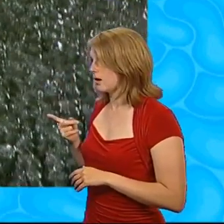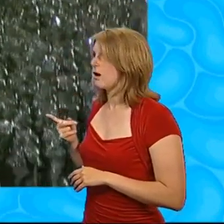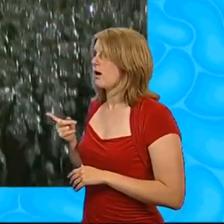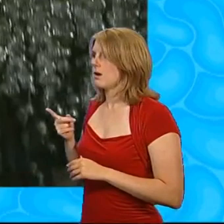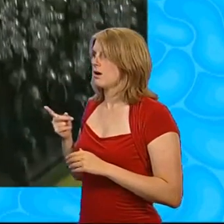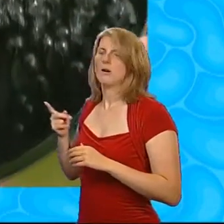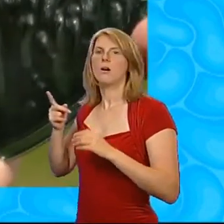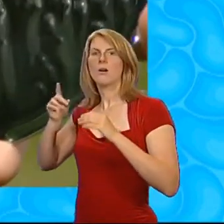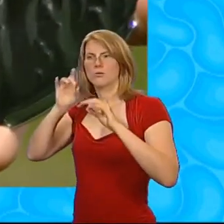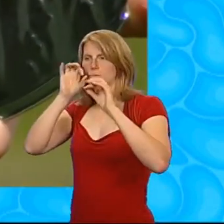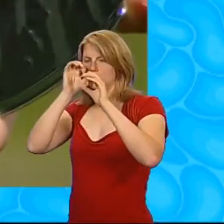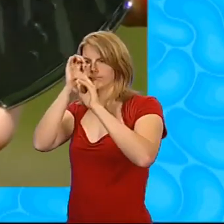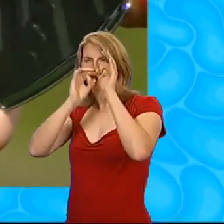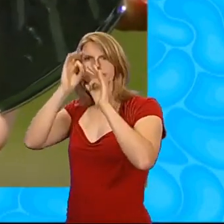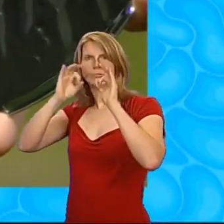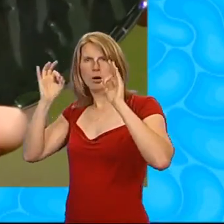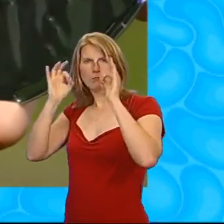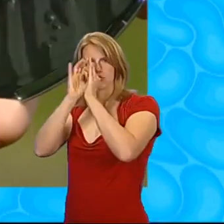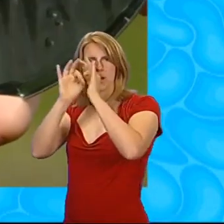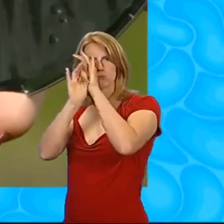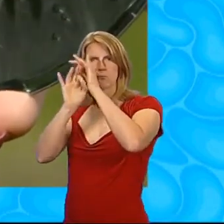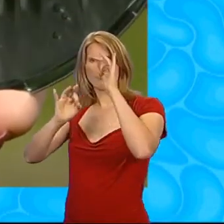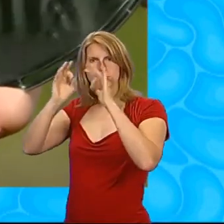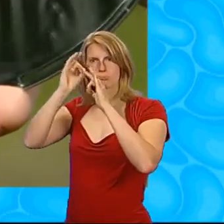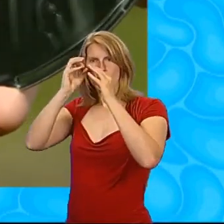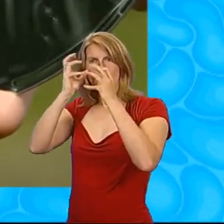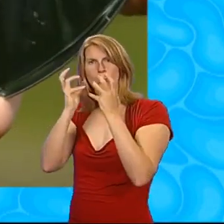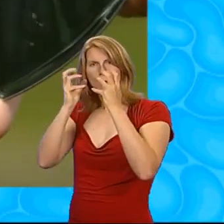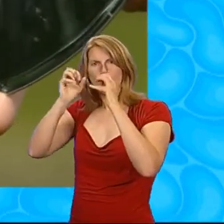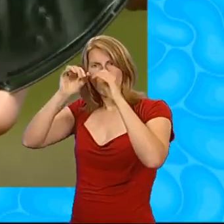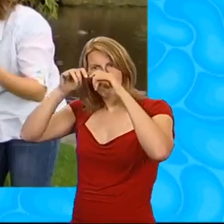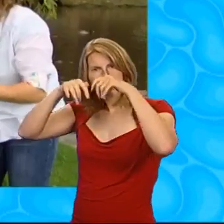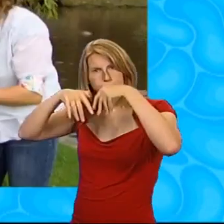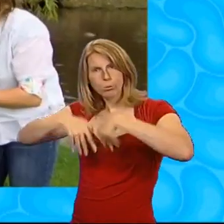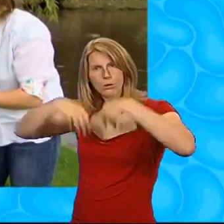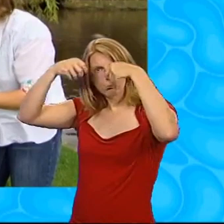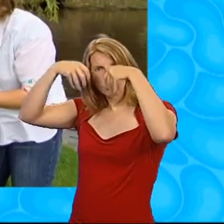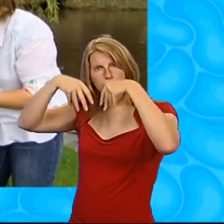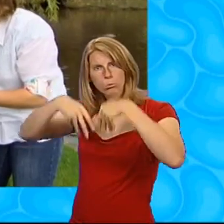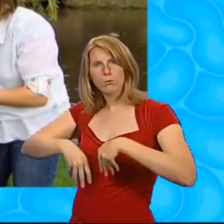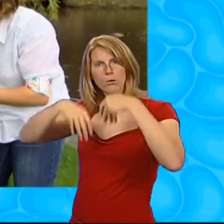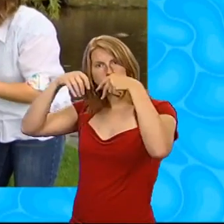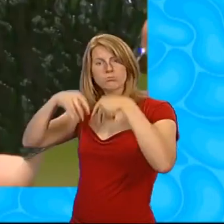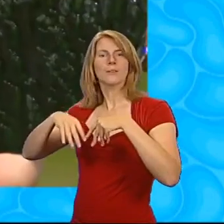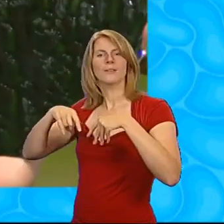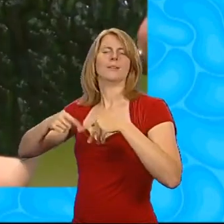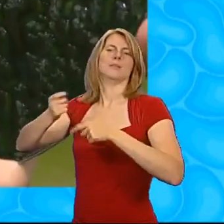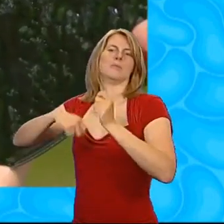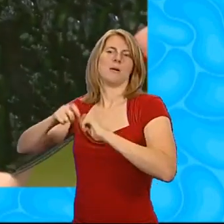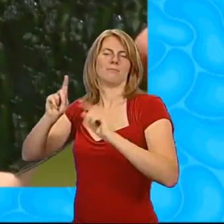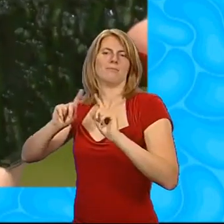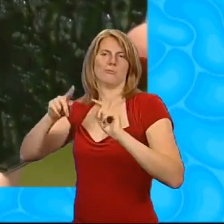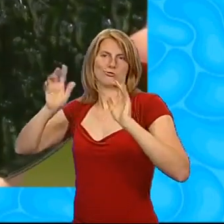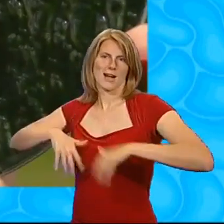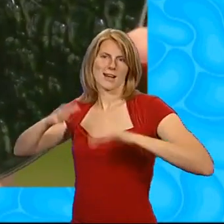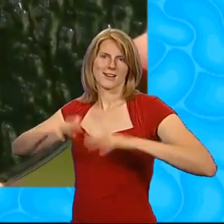They all join together and become big and heavy. And when they get too heavy, just like they are in this mirror, they start